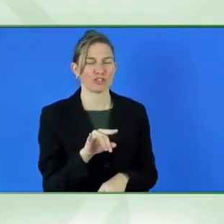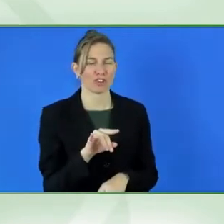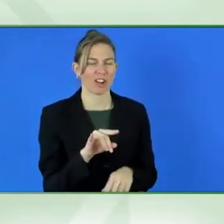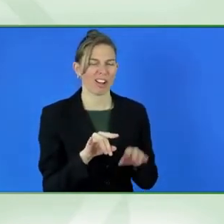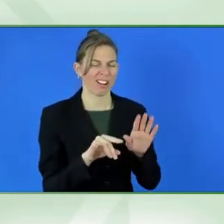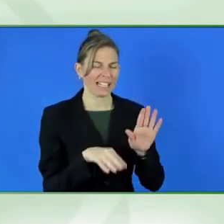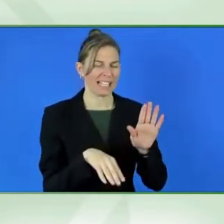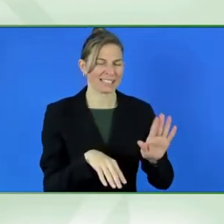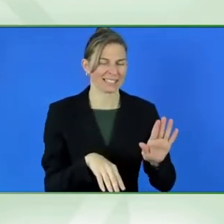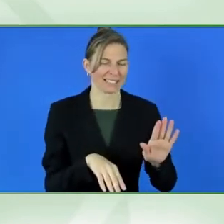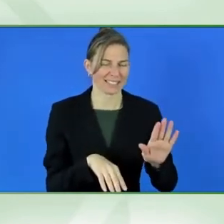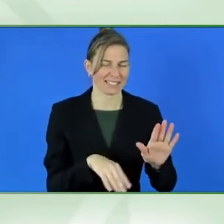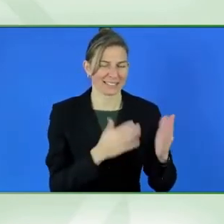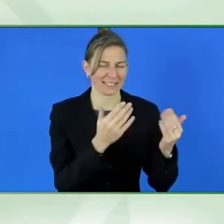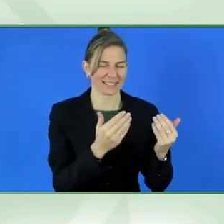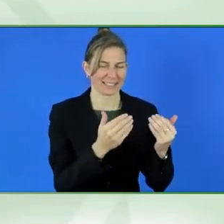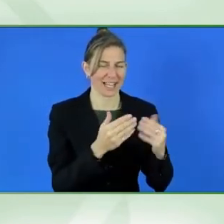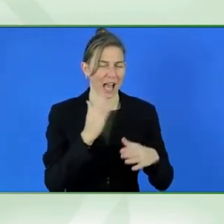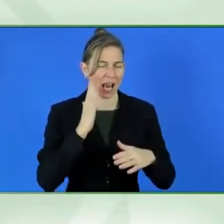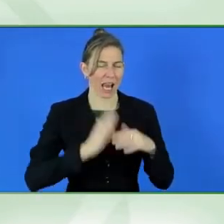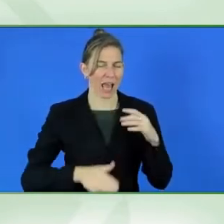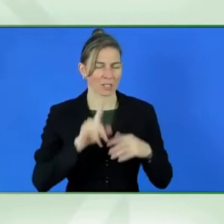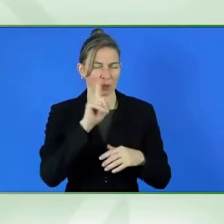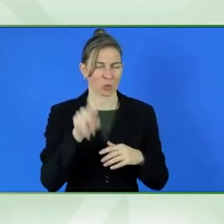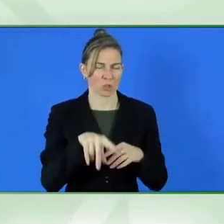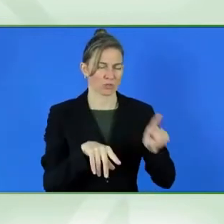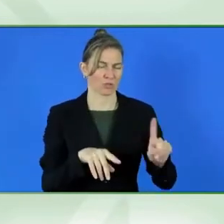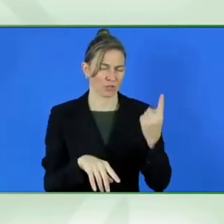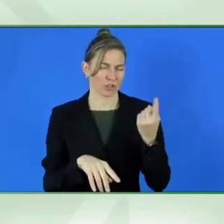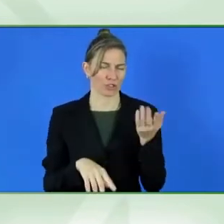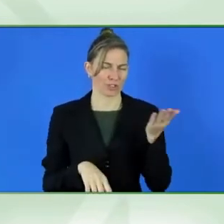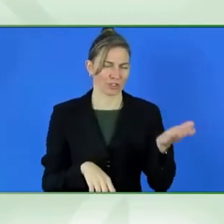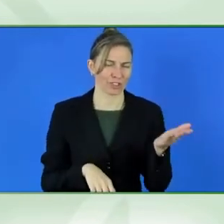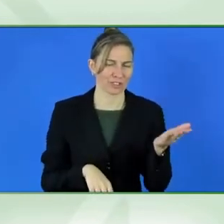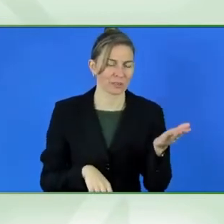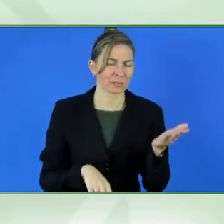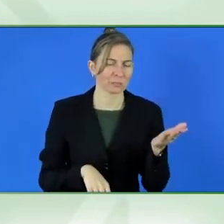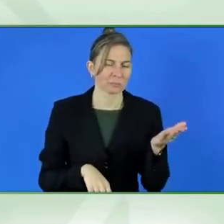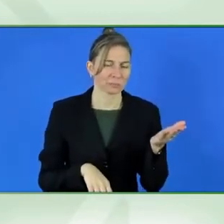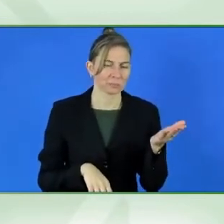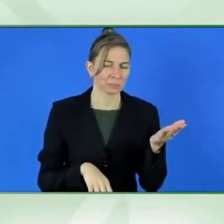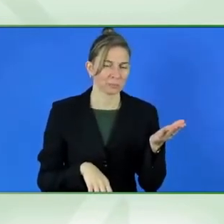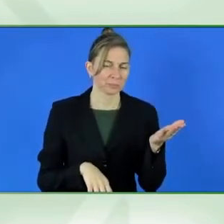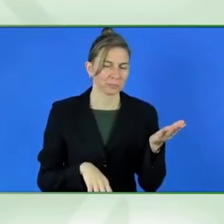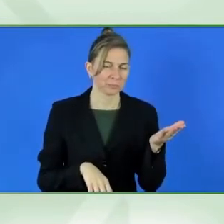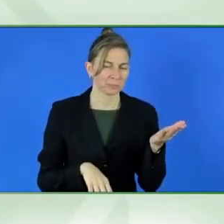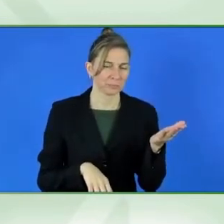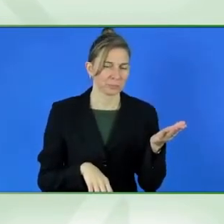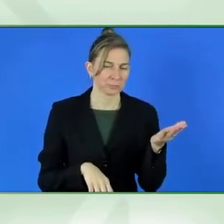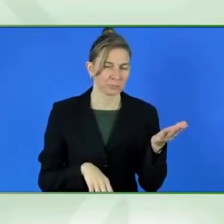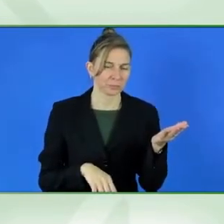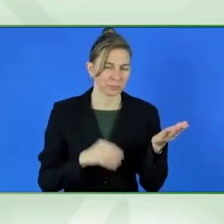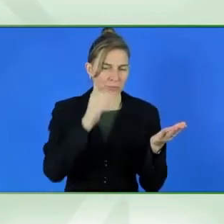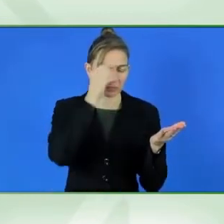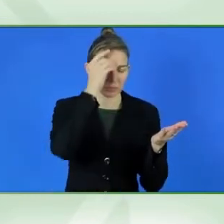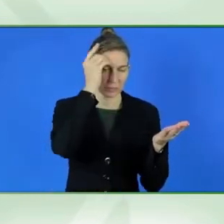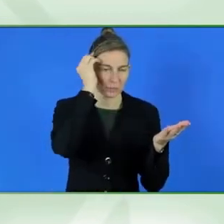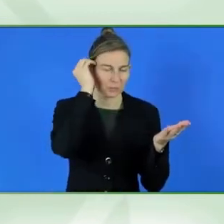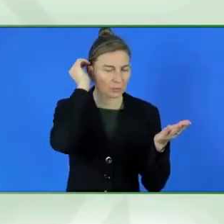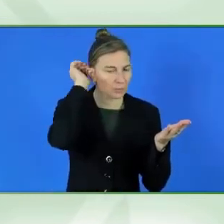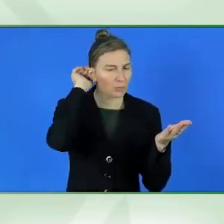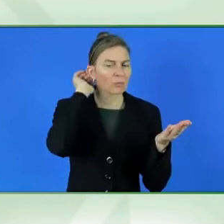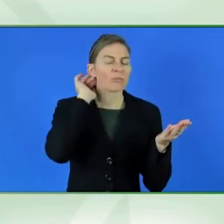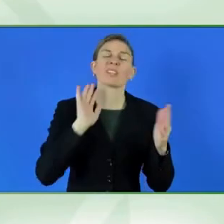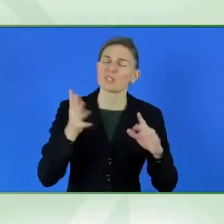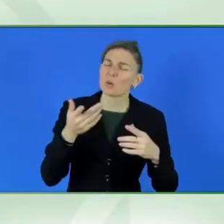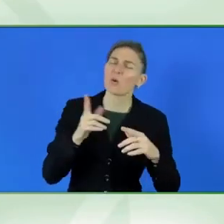last question that we have for our panelists before we hear from Jennifer is, we talked about the challenges. We talked about the